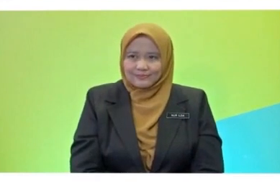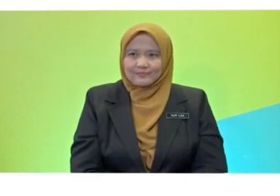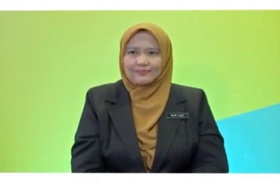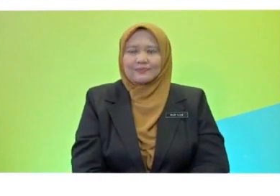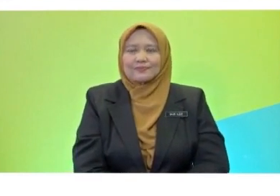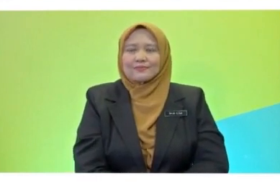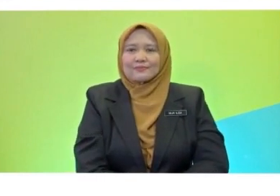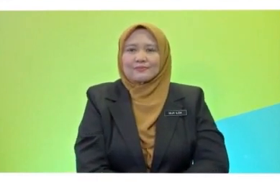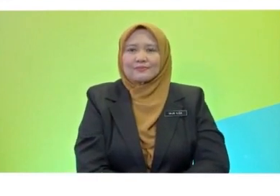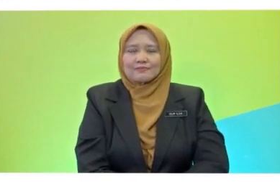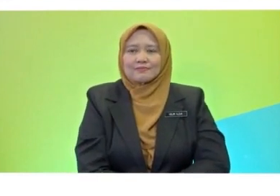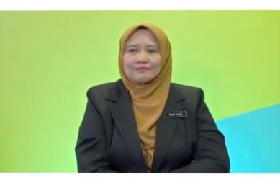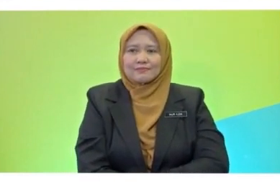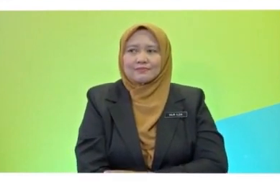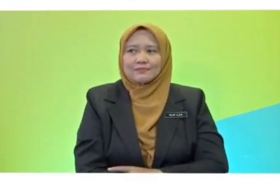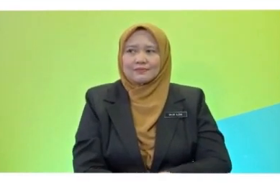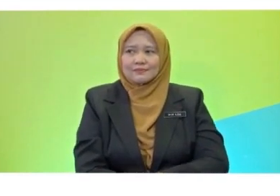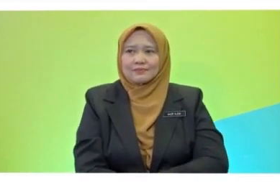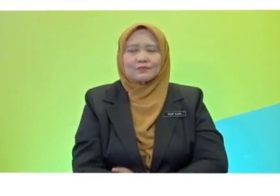Husna, read the false statement.